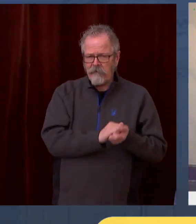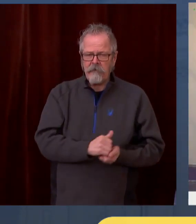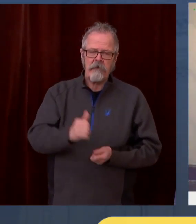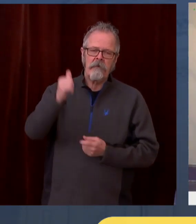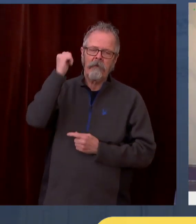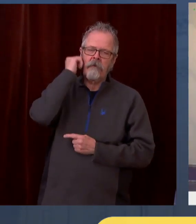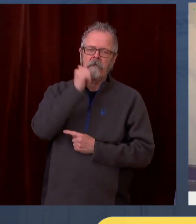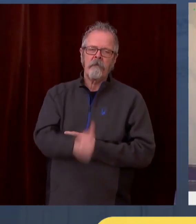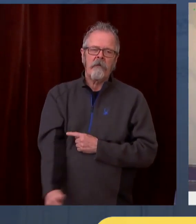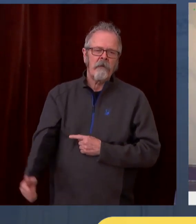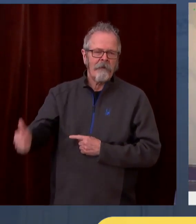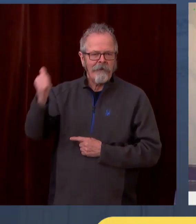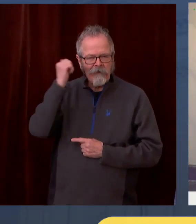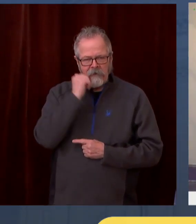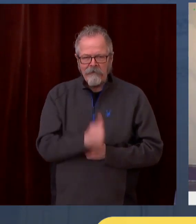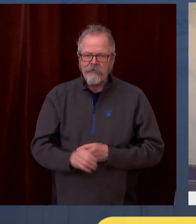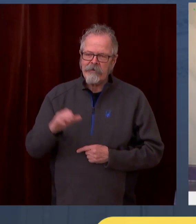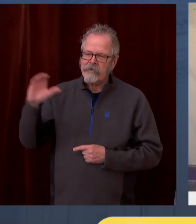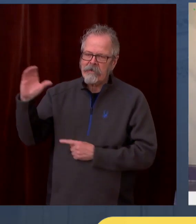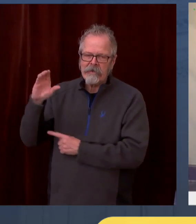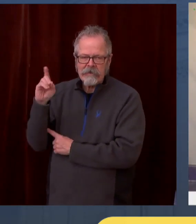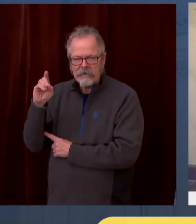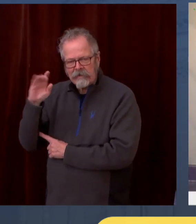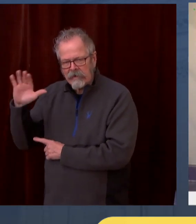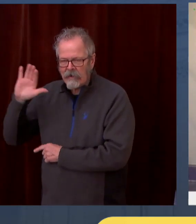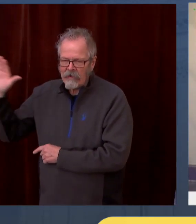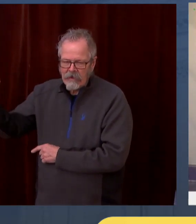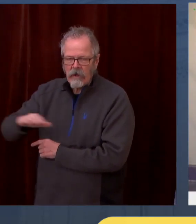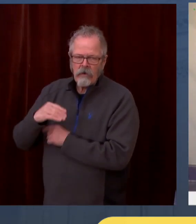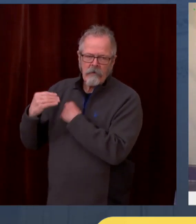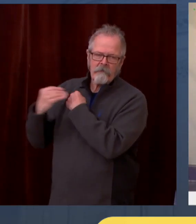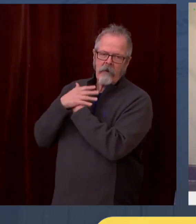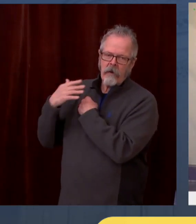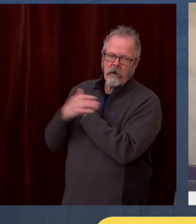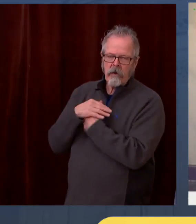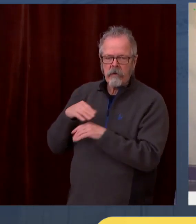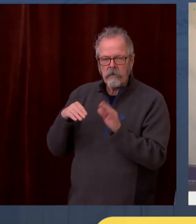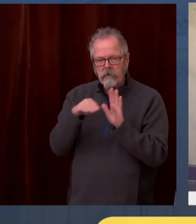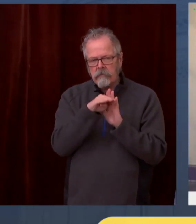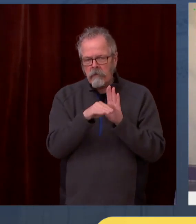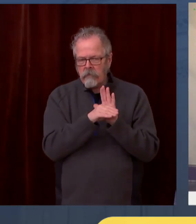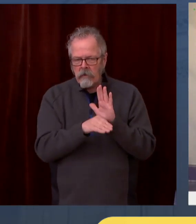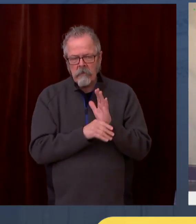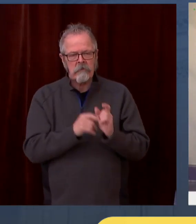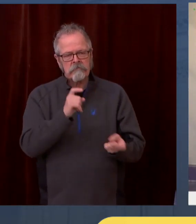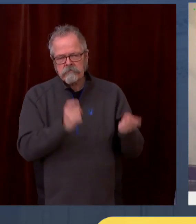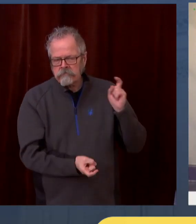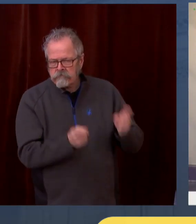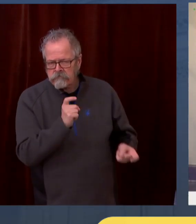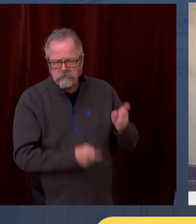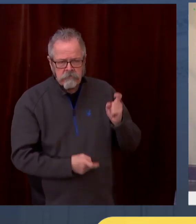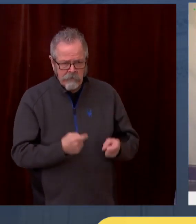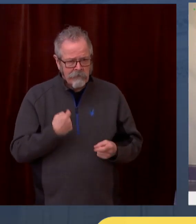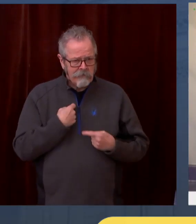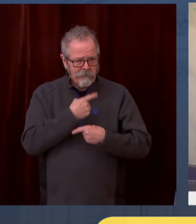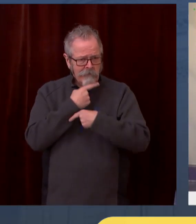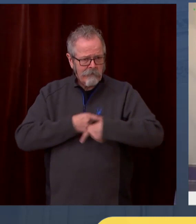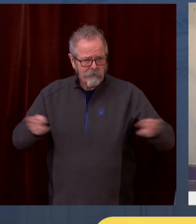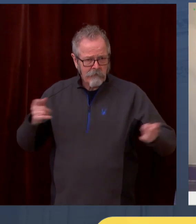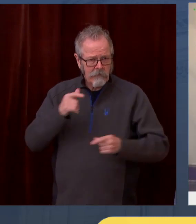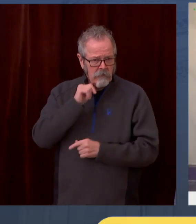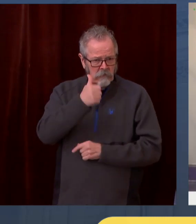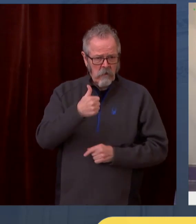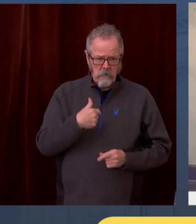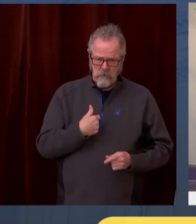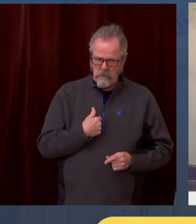things that they're thinking about. And the timeline I did not hear about tomorrow. So we'll continue to watch that. But I think the Governor and